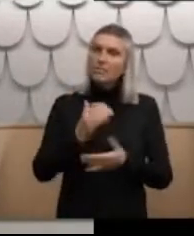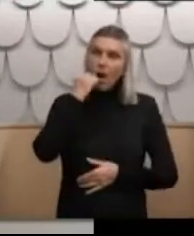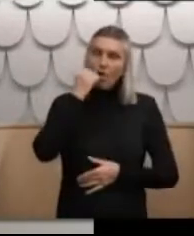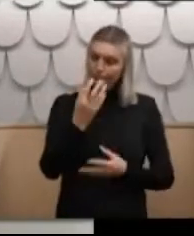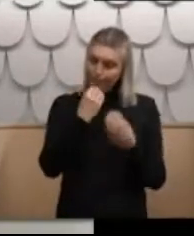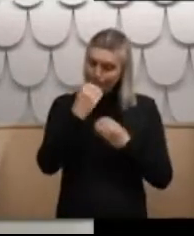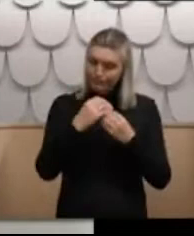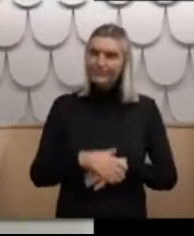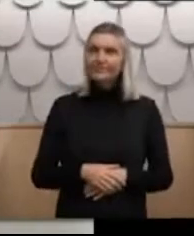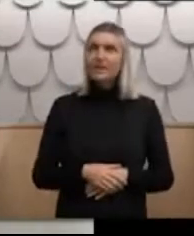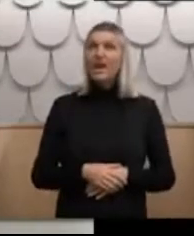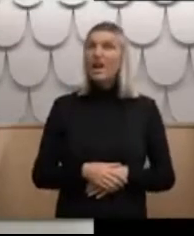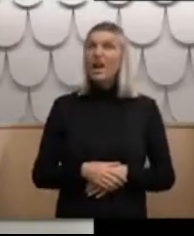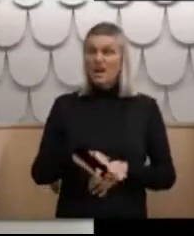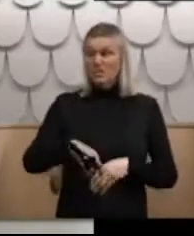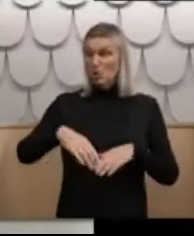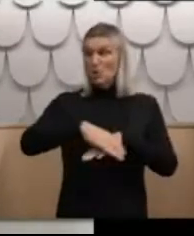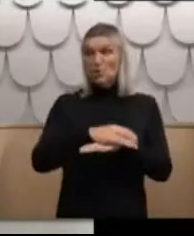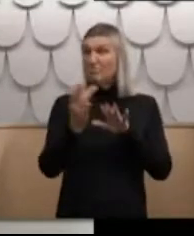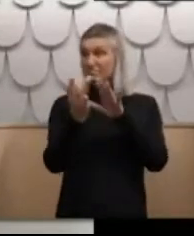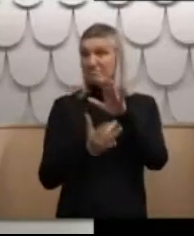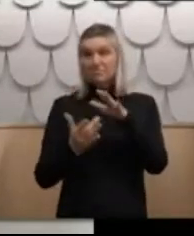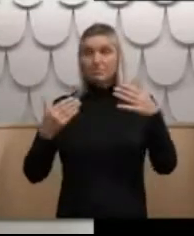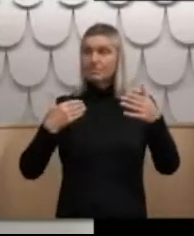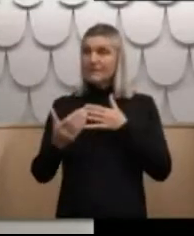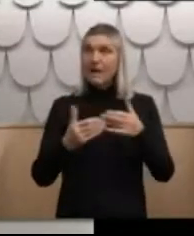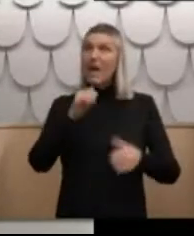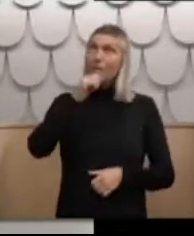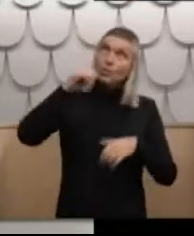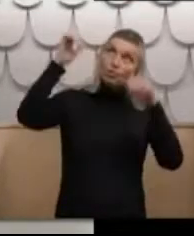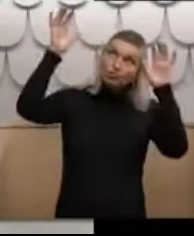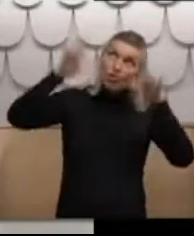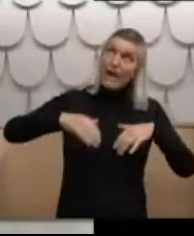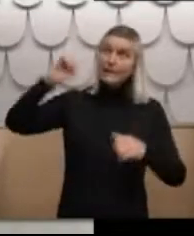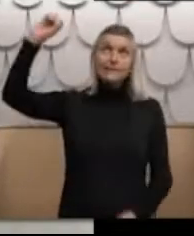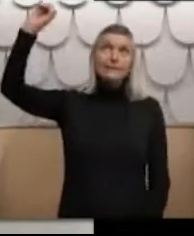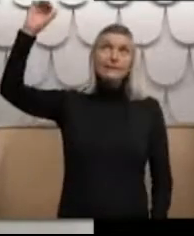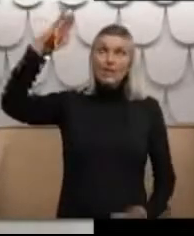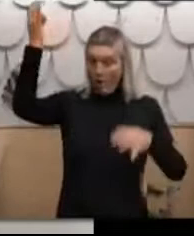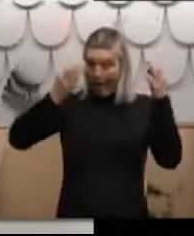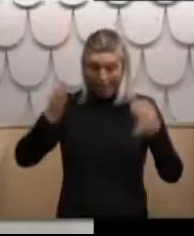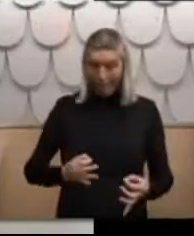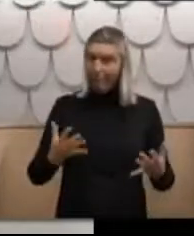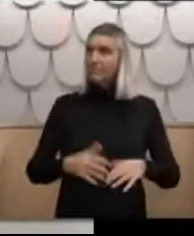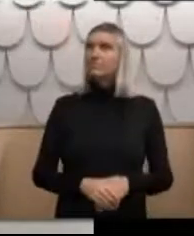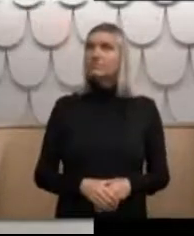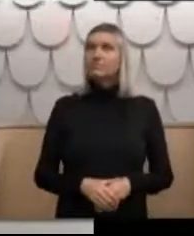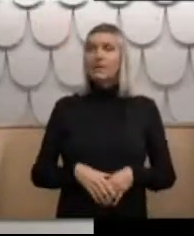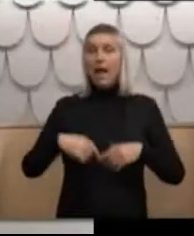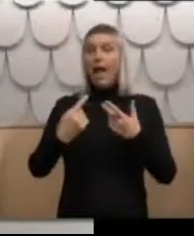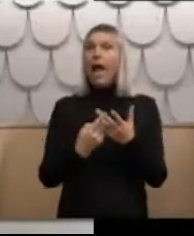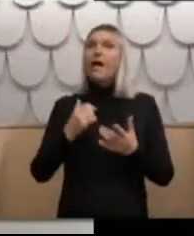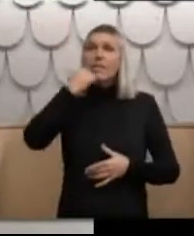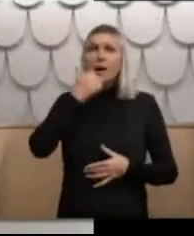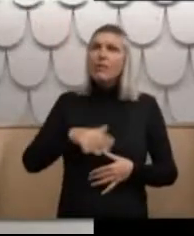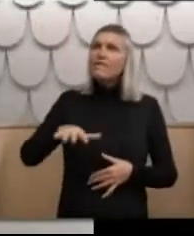and go to school and read it, rain, and sunshine. There were many other Māori whānau that